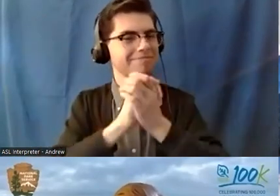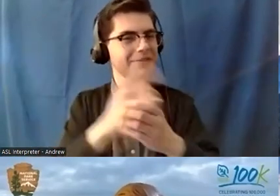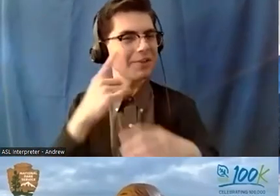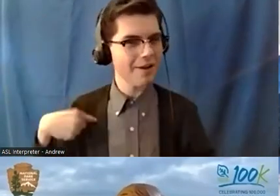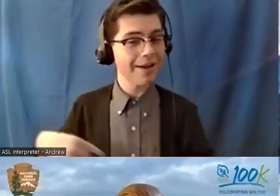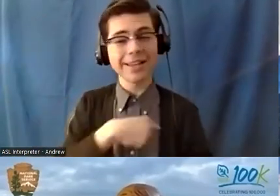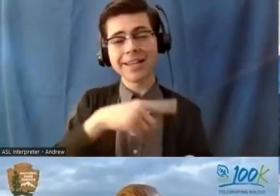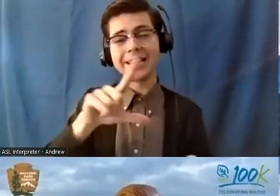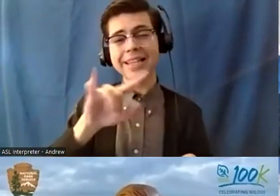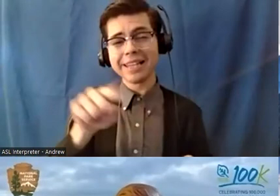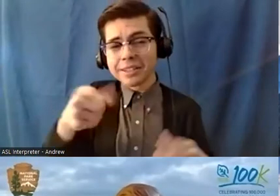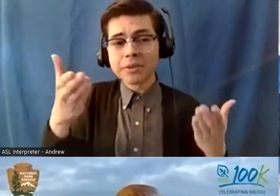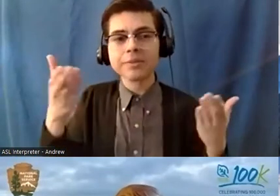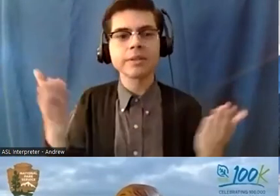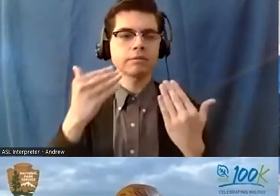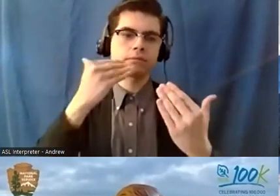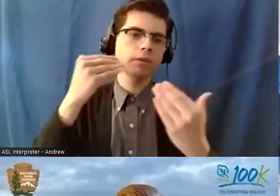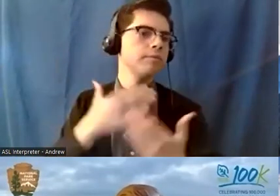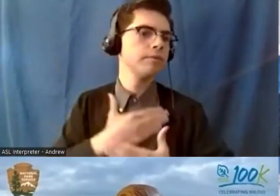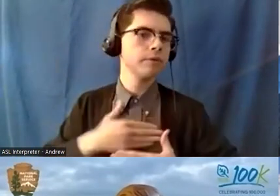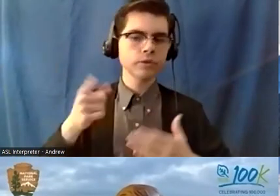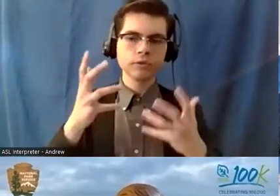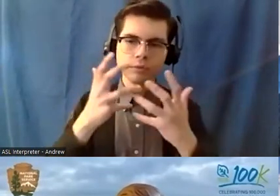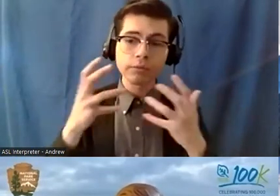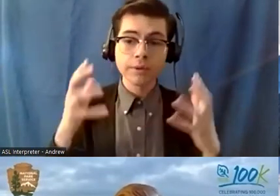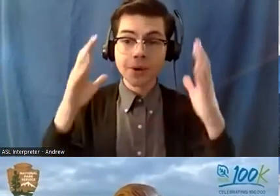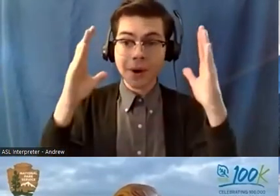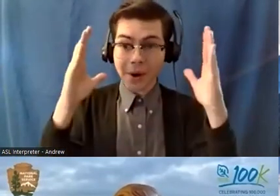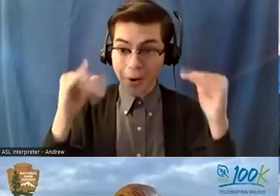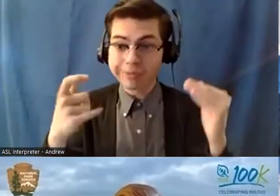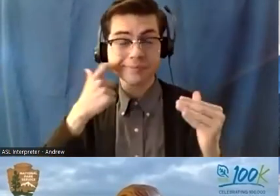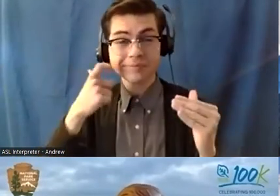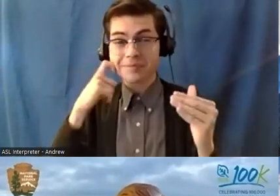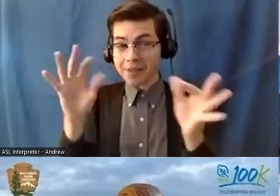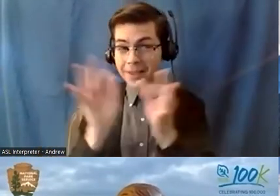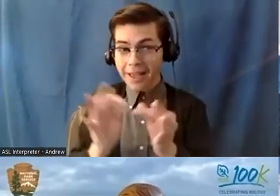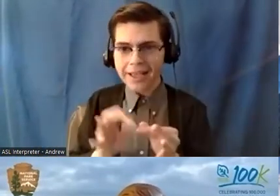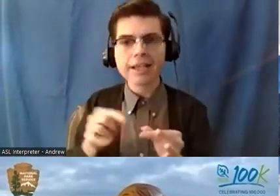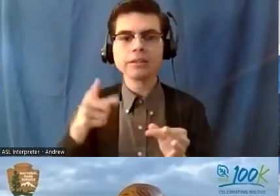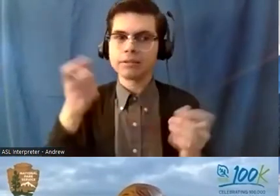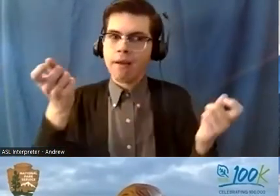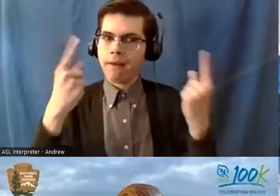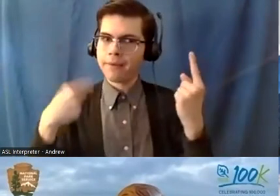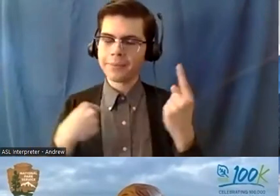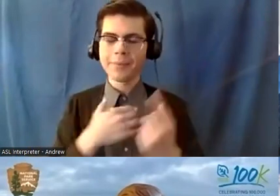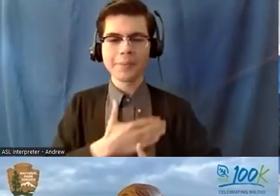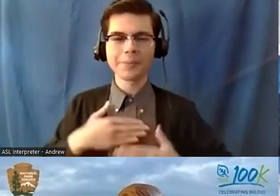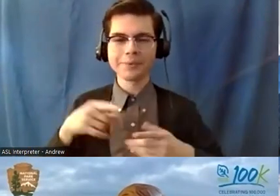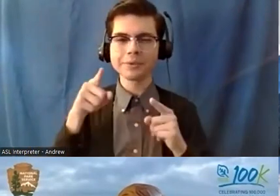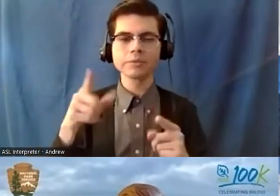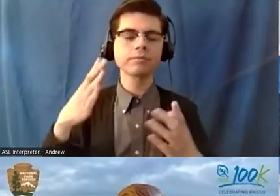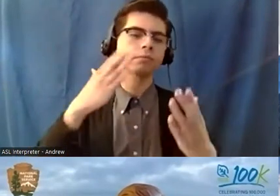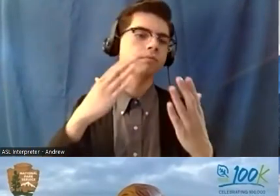being here we appreciate you so much i hope you got that message from this from all the speakers and uh well done everyone thank